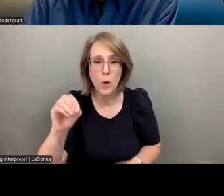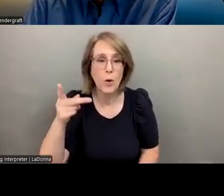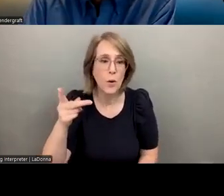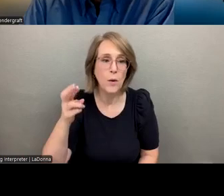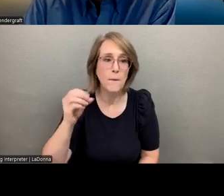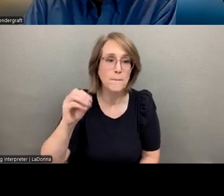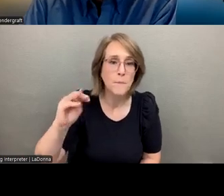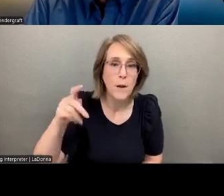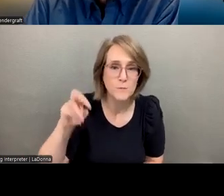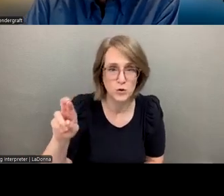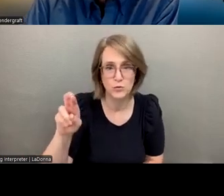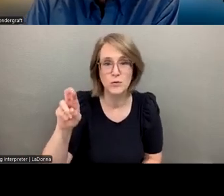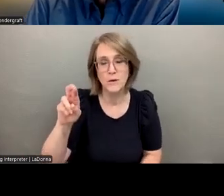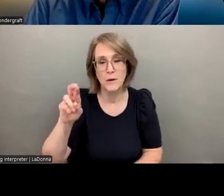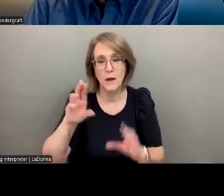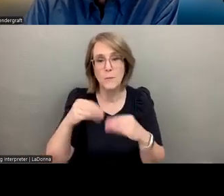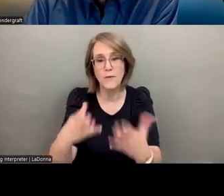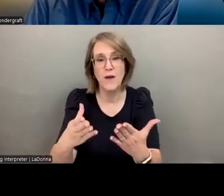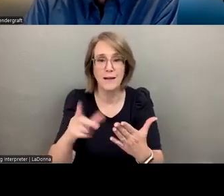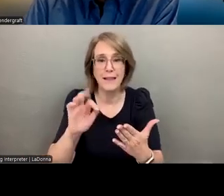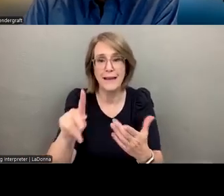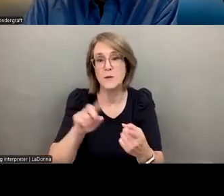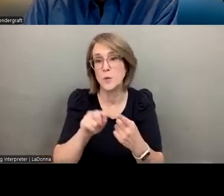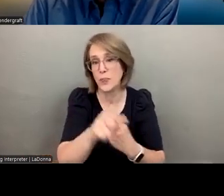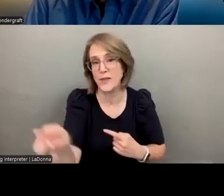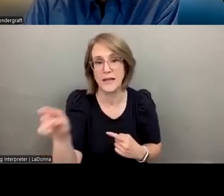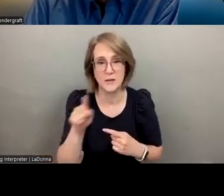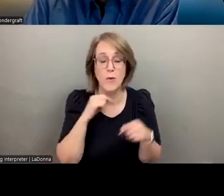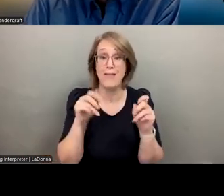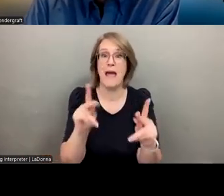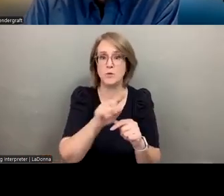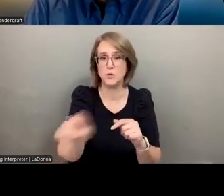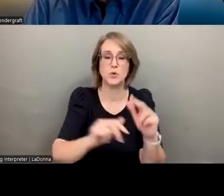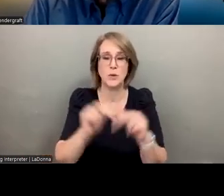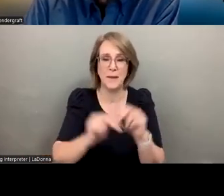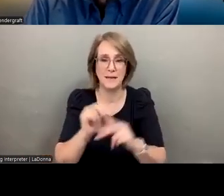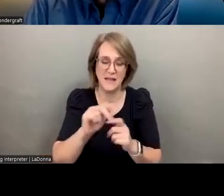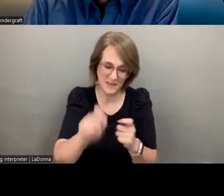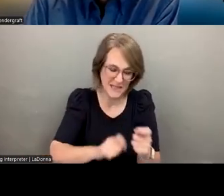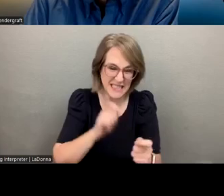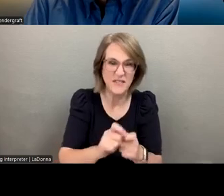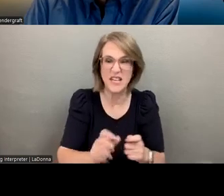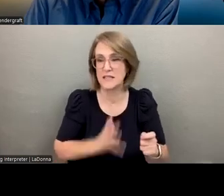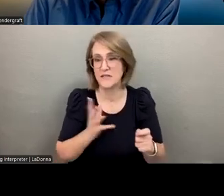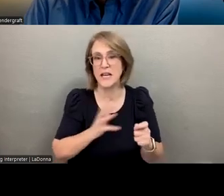my training, and I'll give you a link to this that will allow you to build out really sophisticated prompts